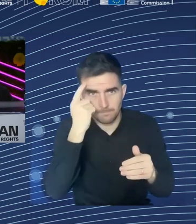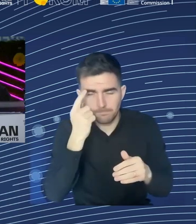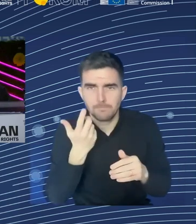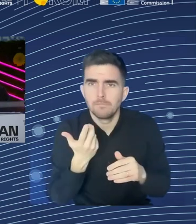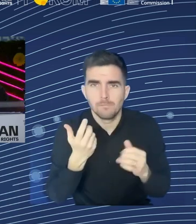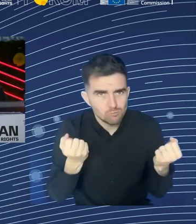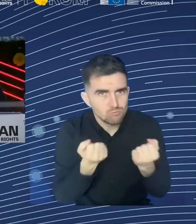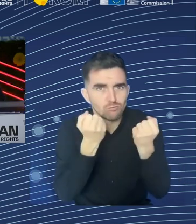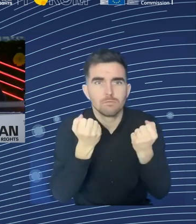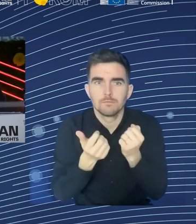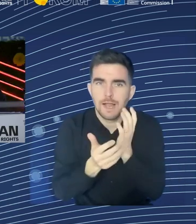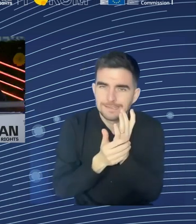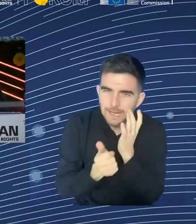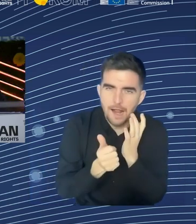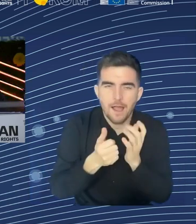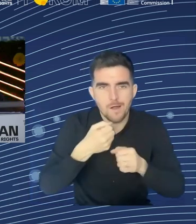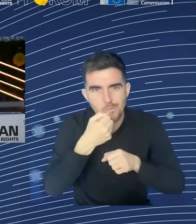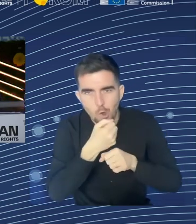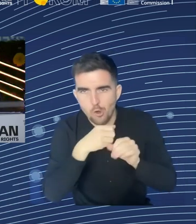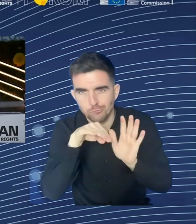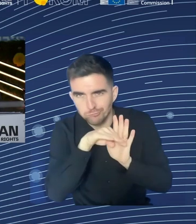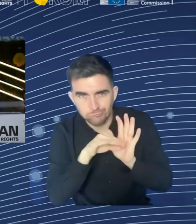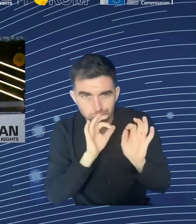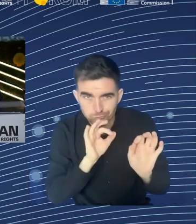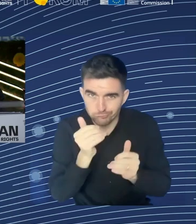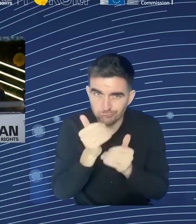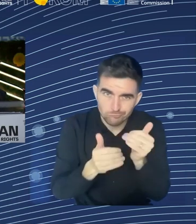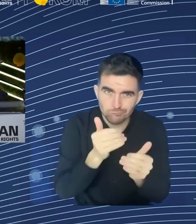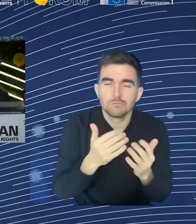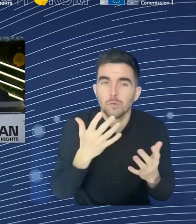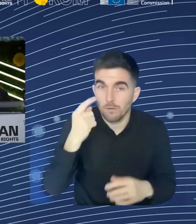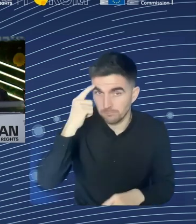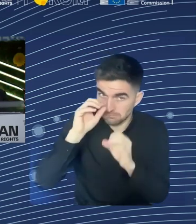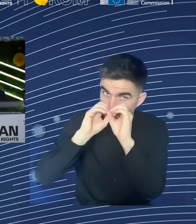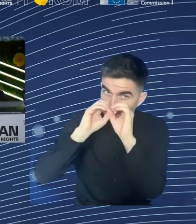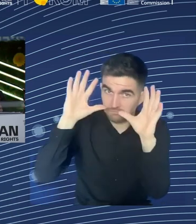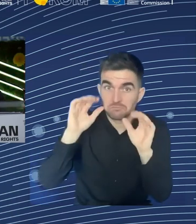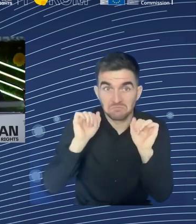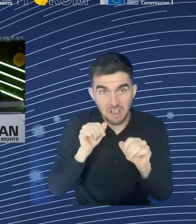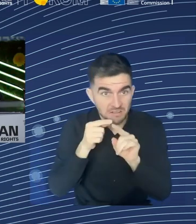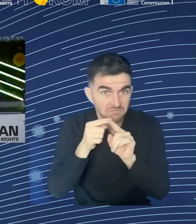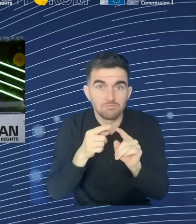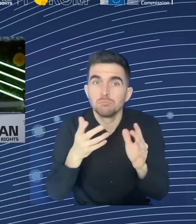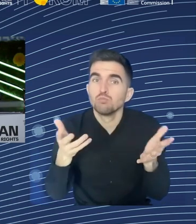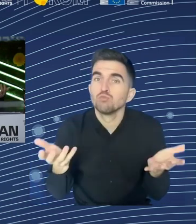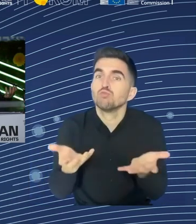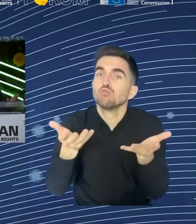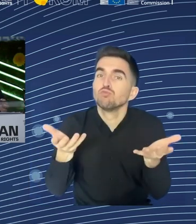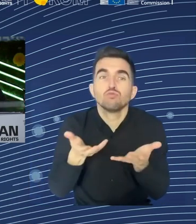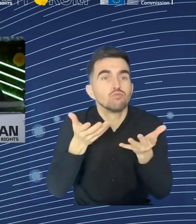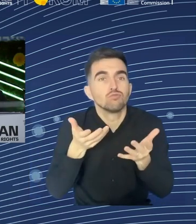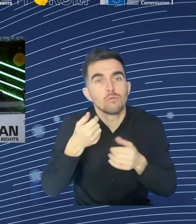of course. And what we know is that currently, migrant workers have actually a higher